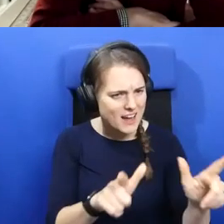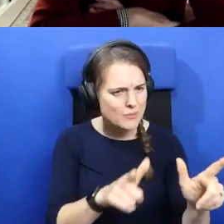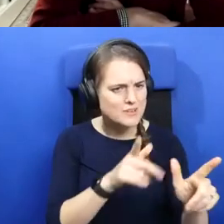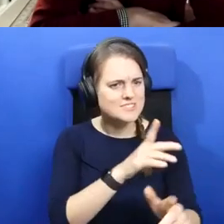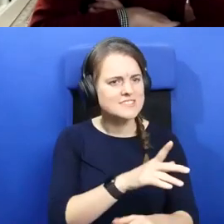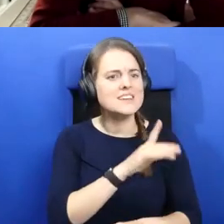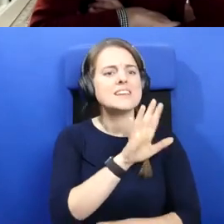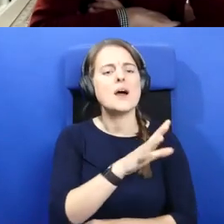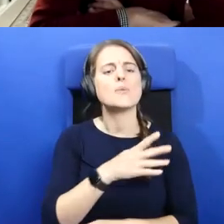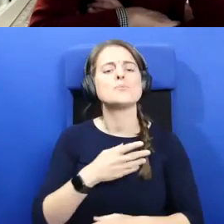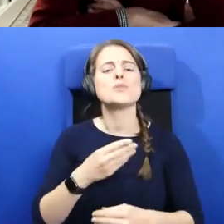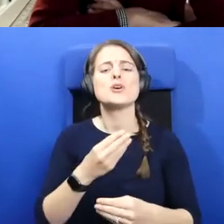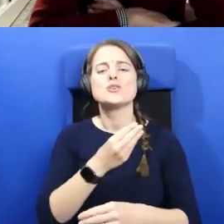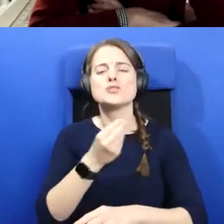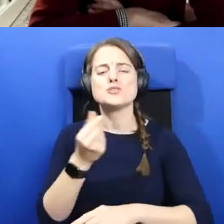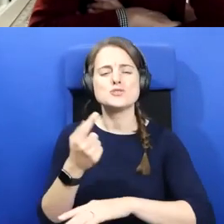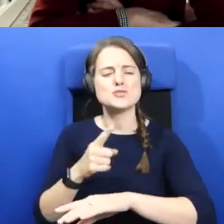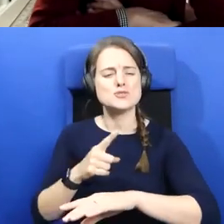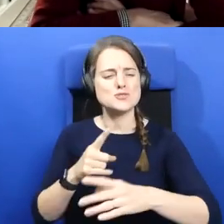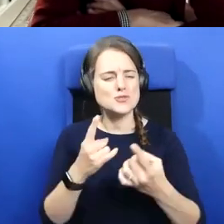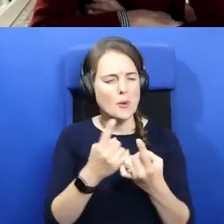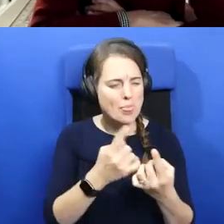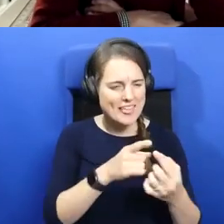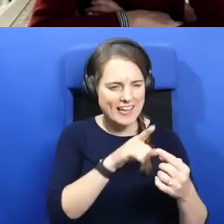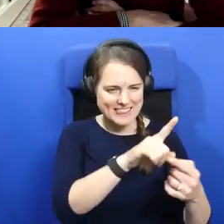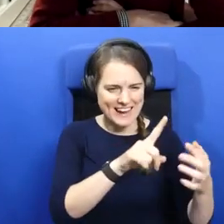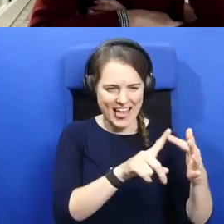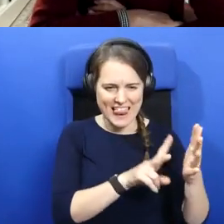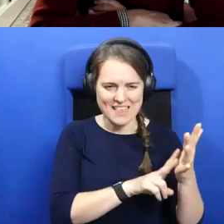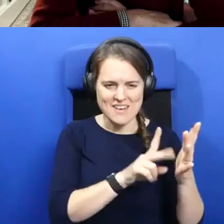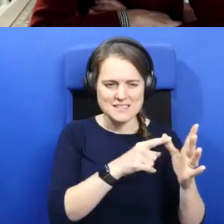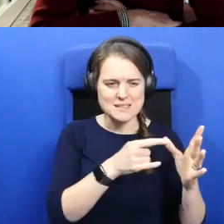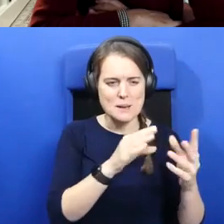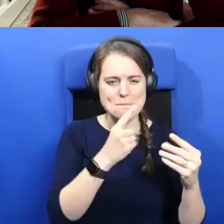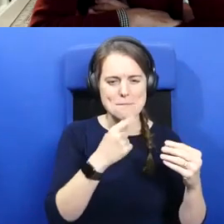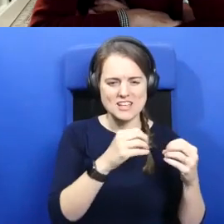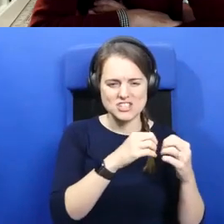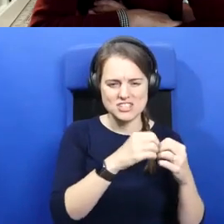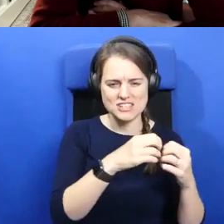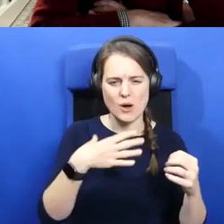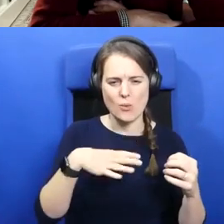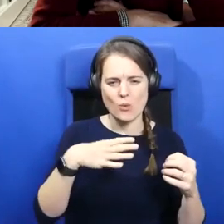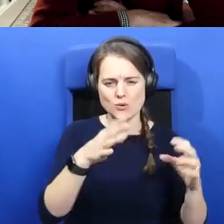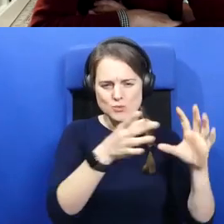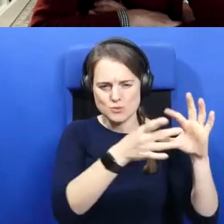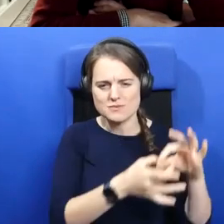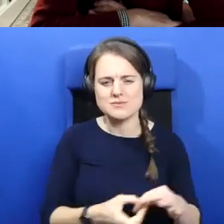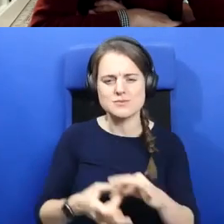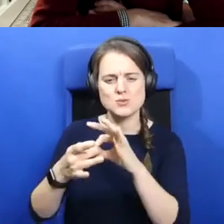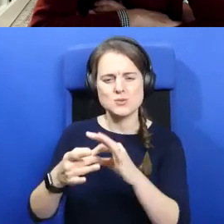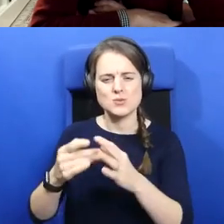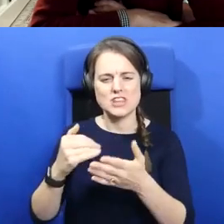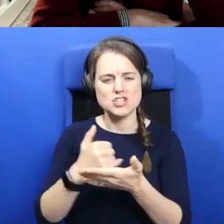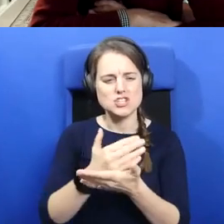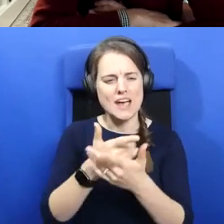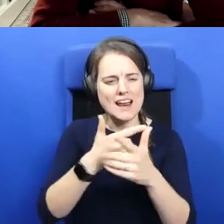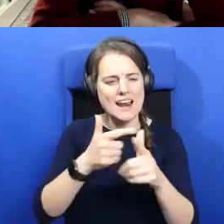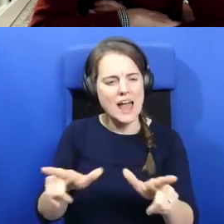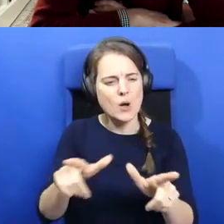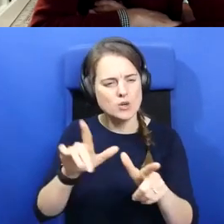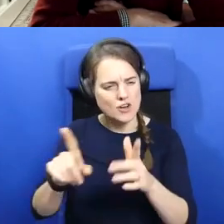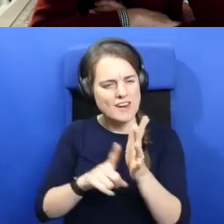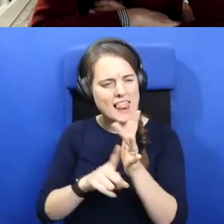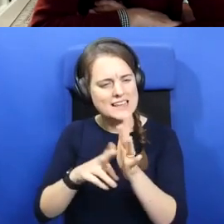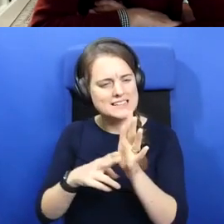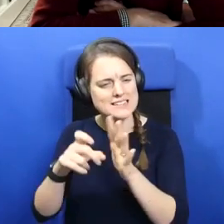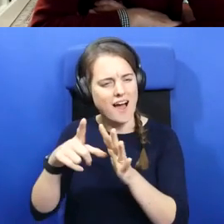probably ties into, um, I think your work, you know, in the context of shared language, would you like to come in on that, in the context of how